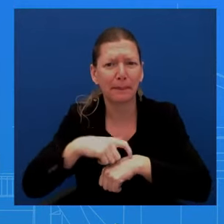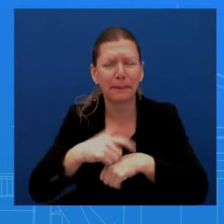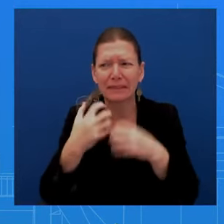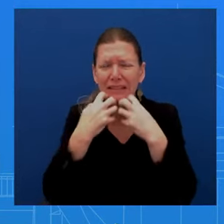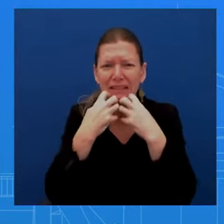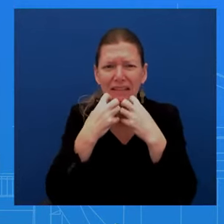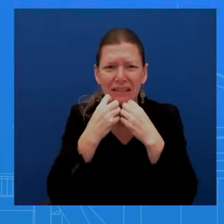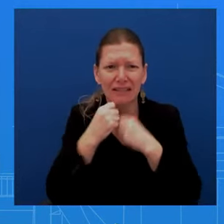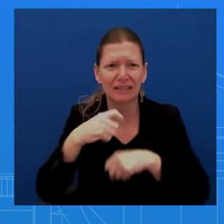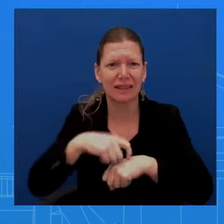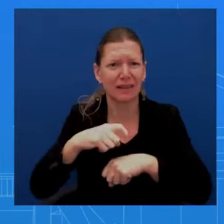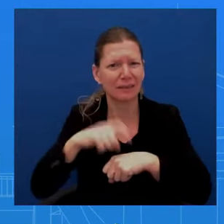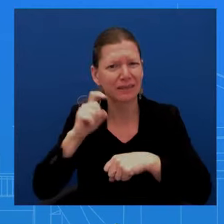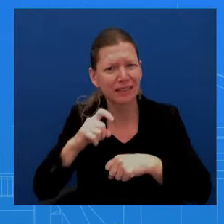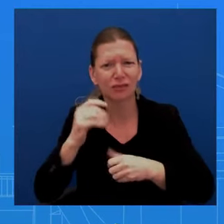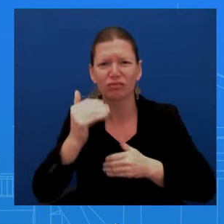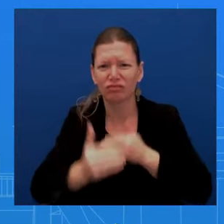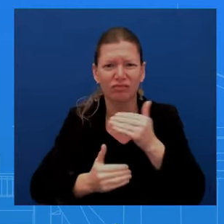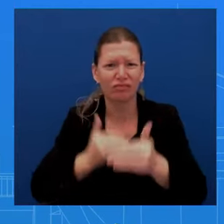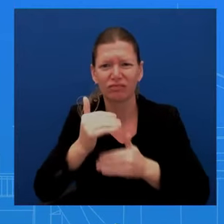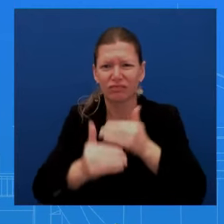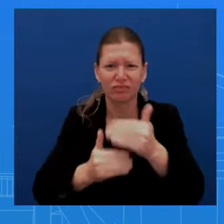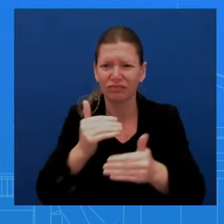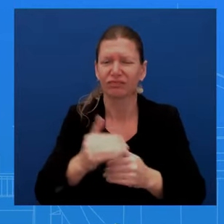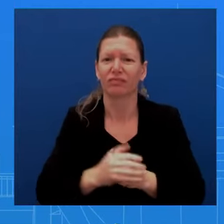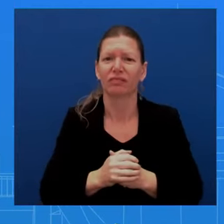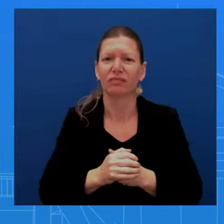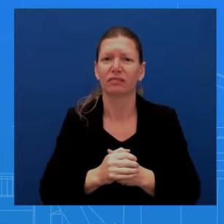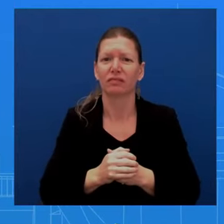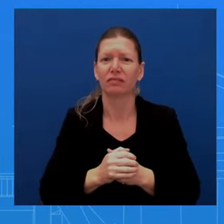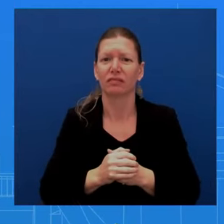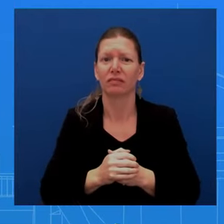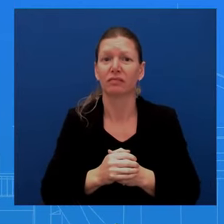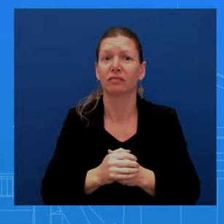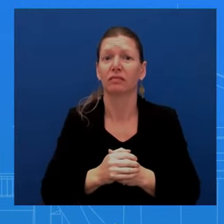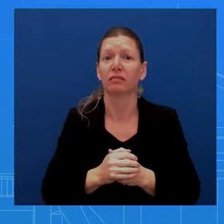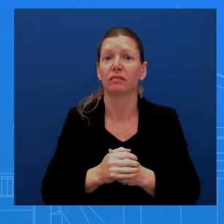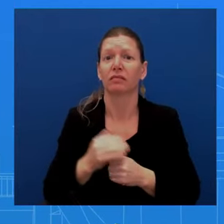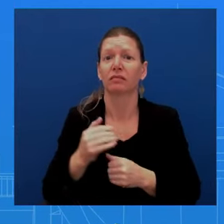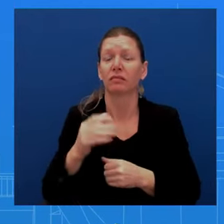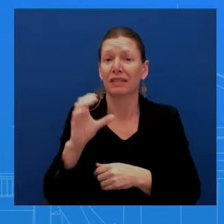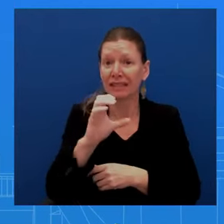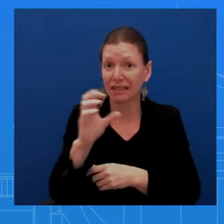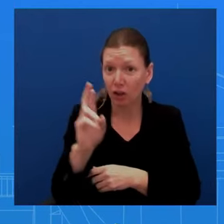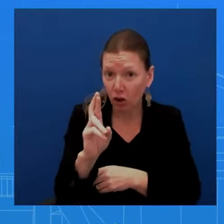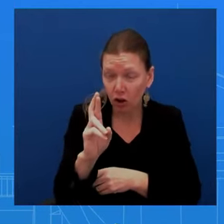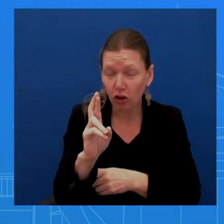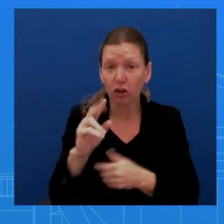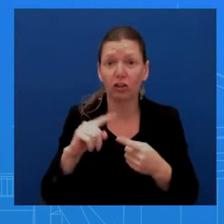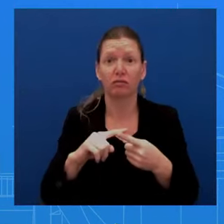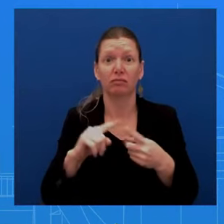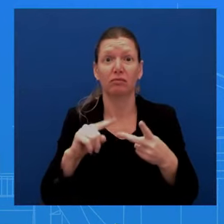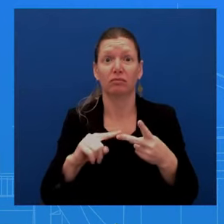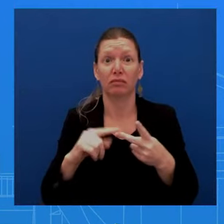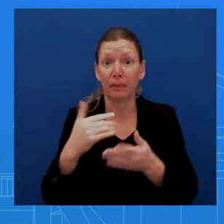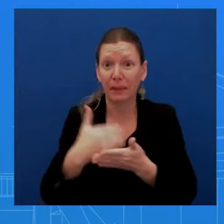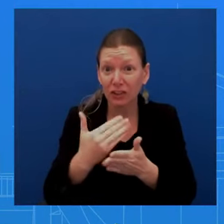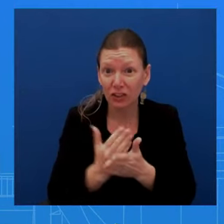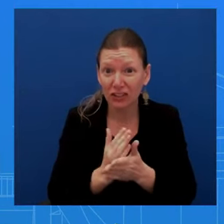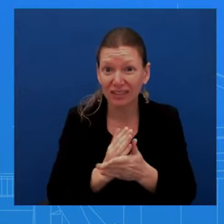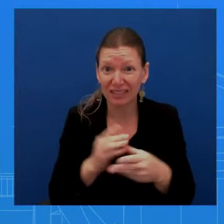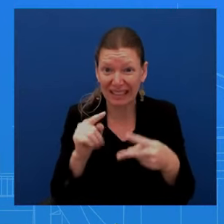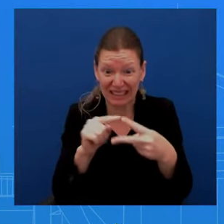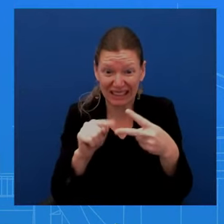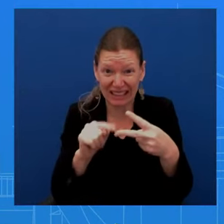about a CR. was just asked about the budget. That's what House Republicans should be focused on, how we're going to continue to keep the budget, the, uh, budget